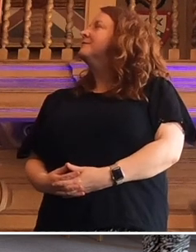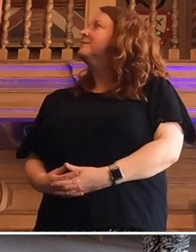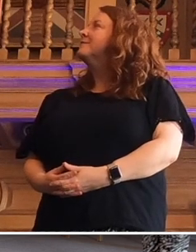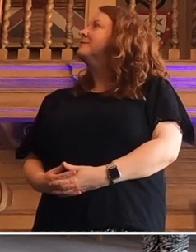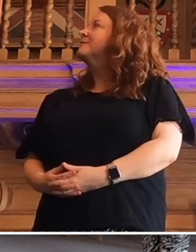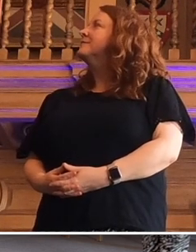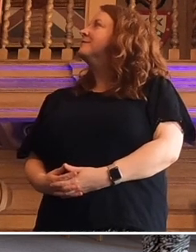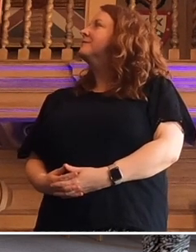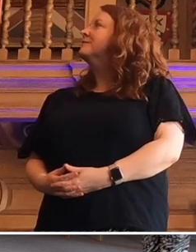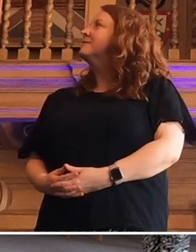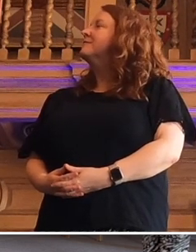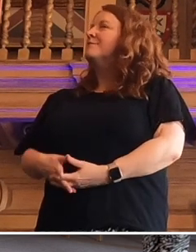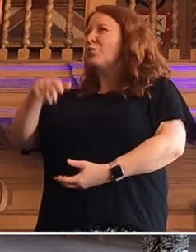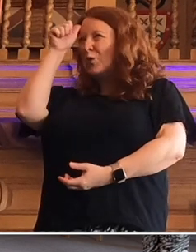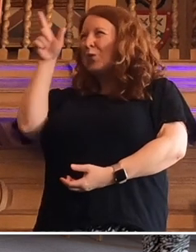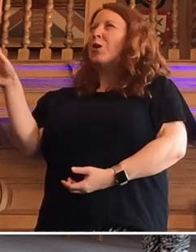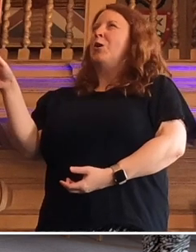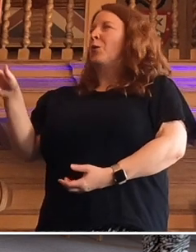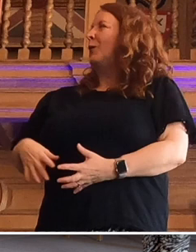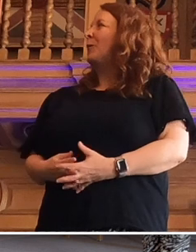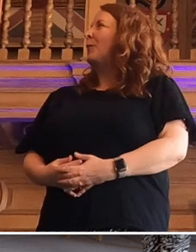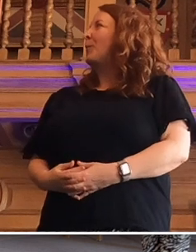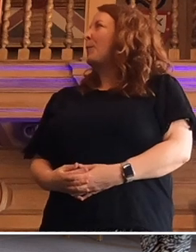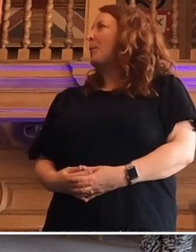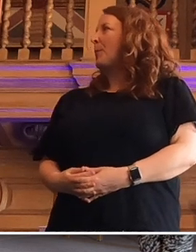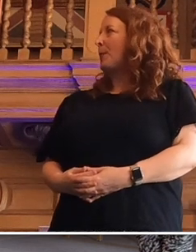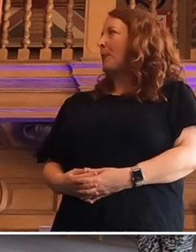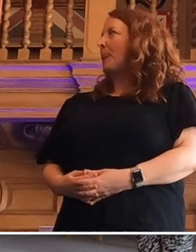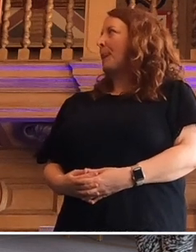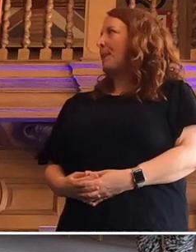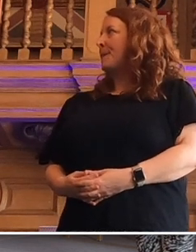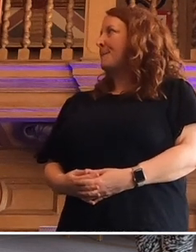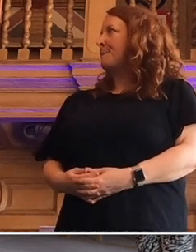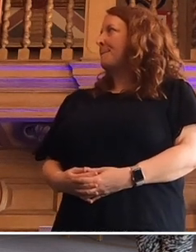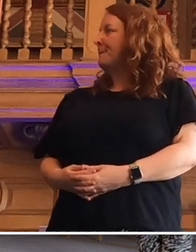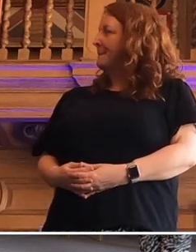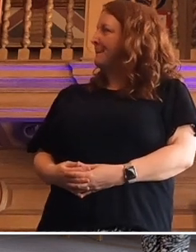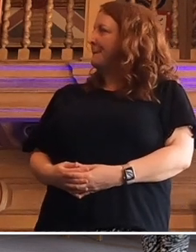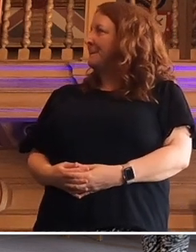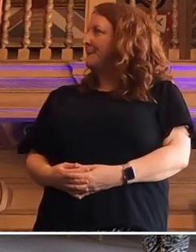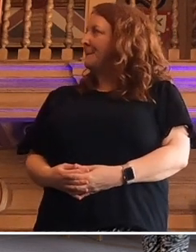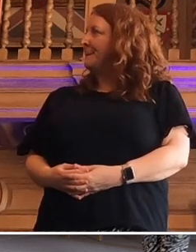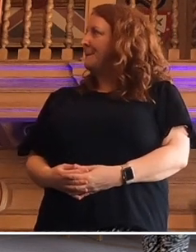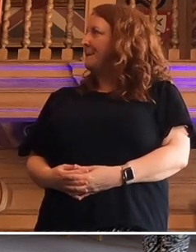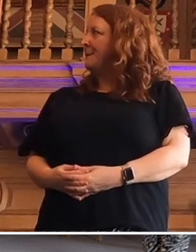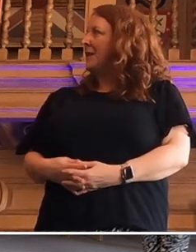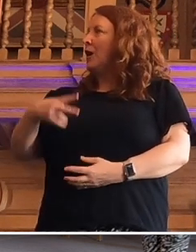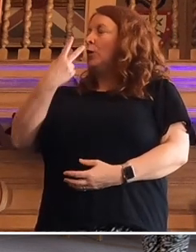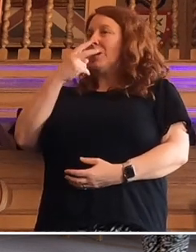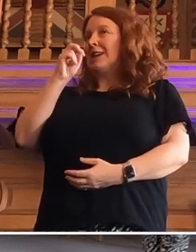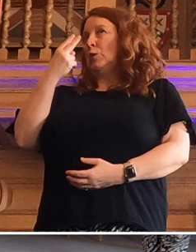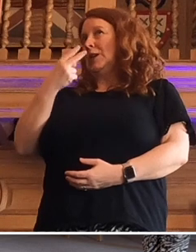You know this well. You if we look at 2021 and 2011,